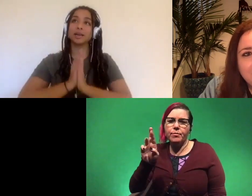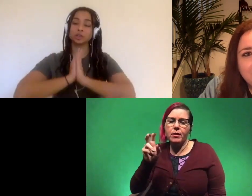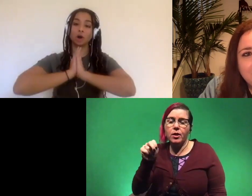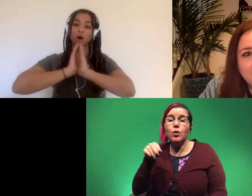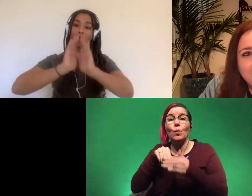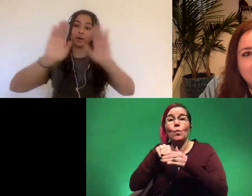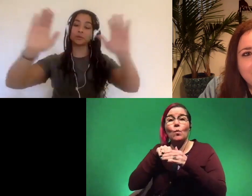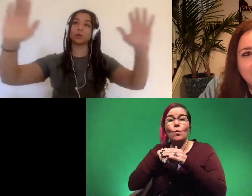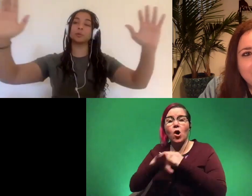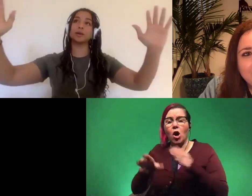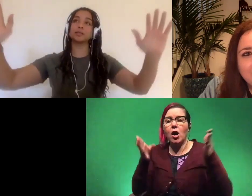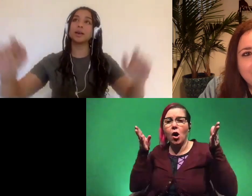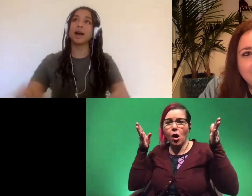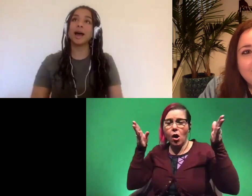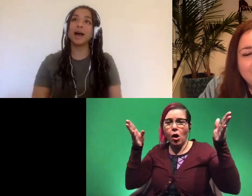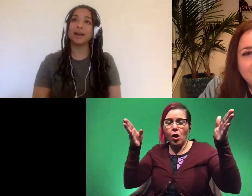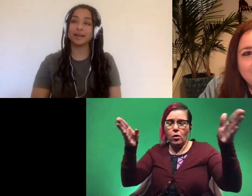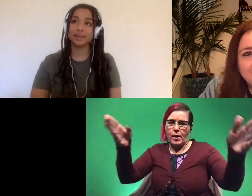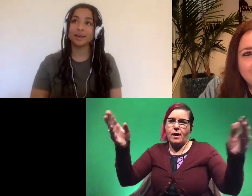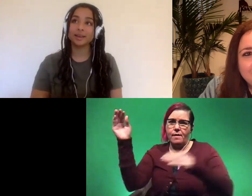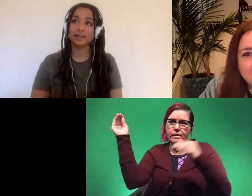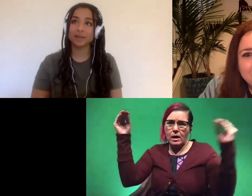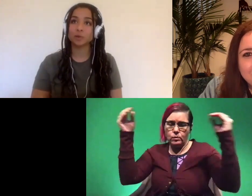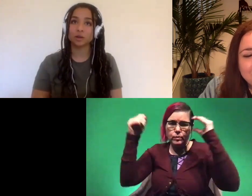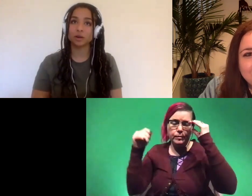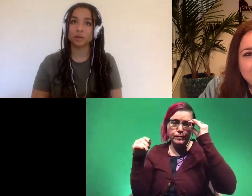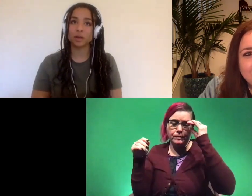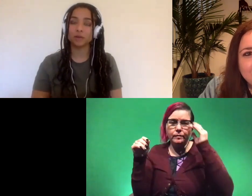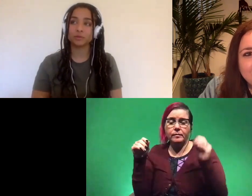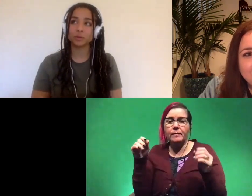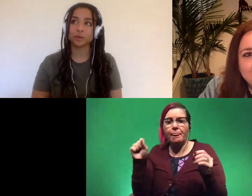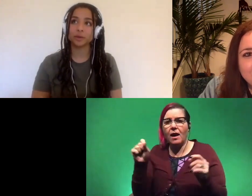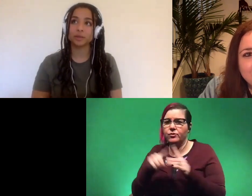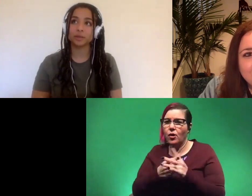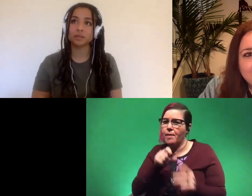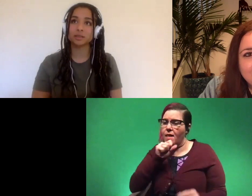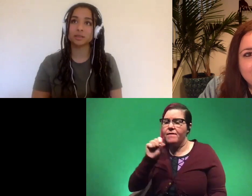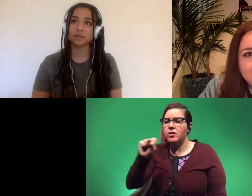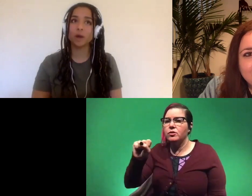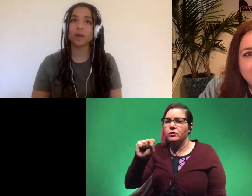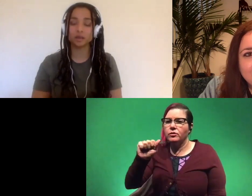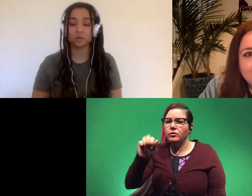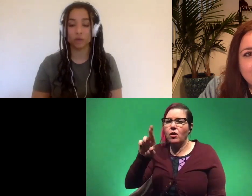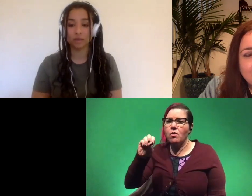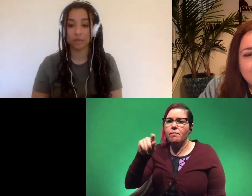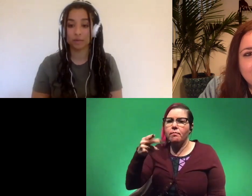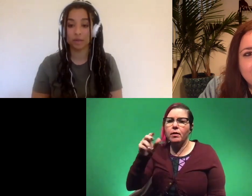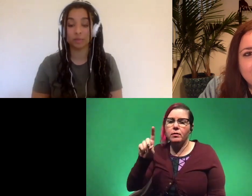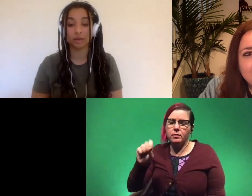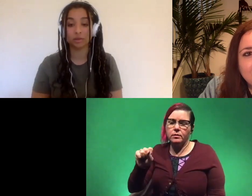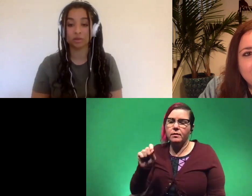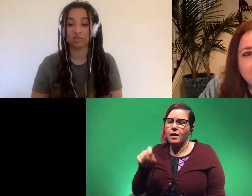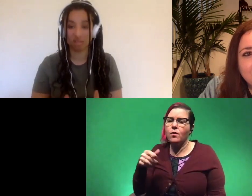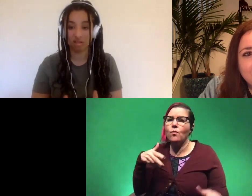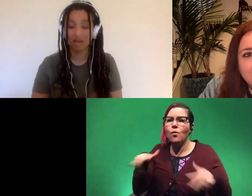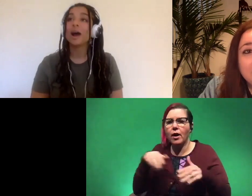in and it's just a hallway of sauropods and i think that's what started my love for sauropods because walking into work sometimes can